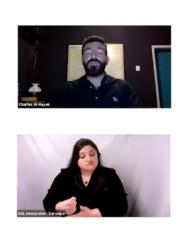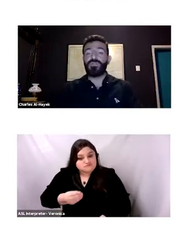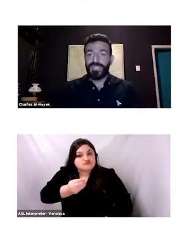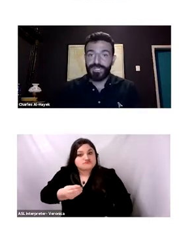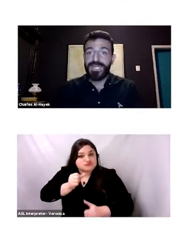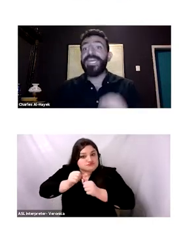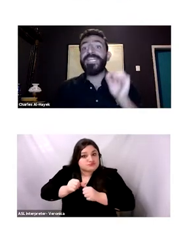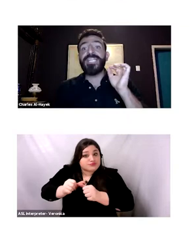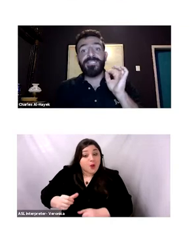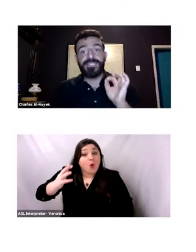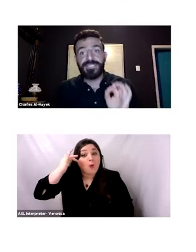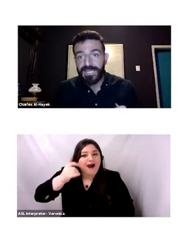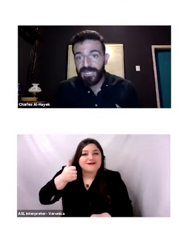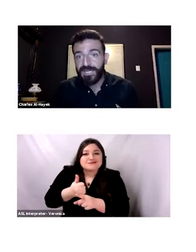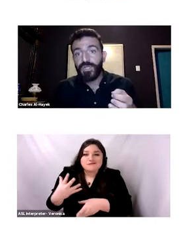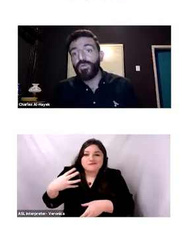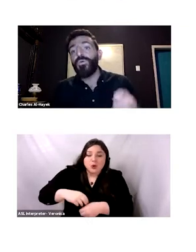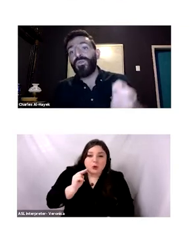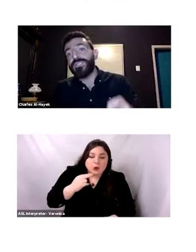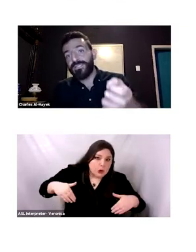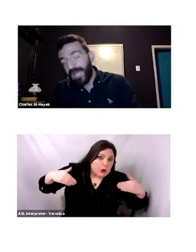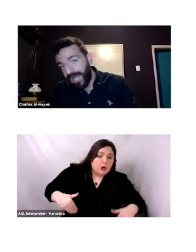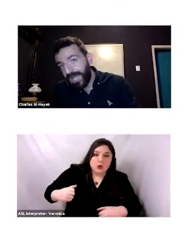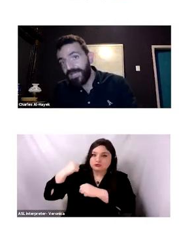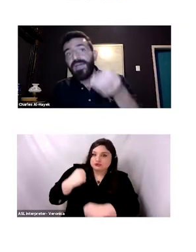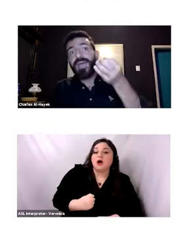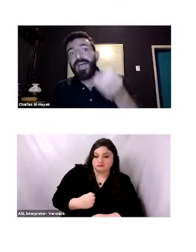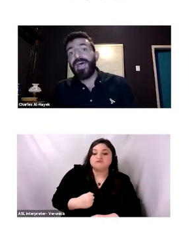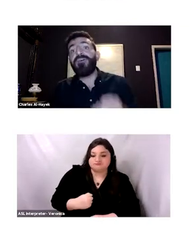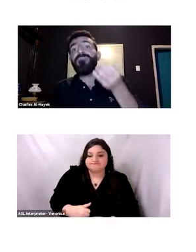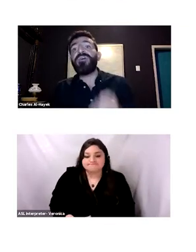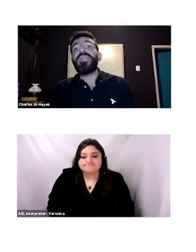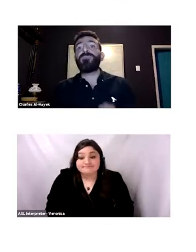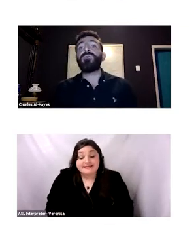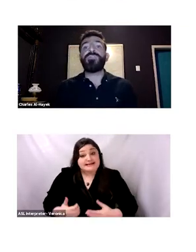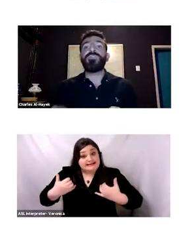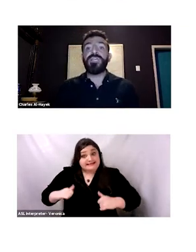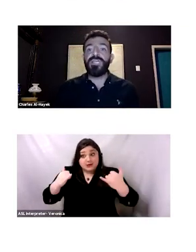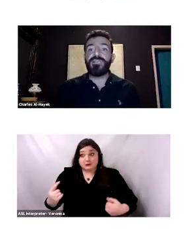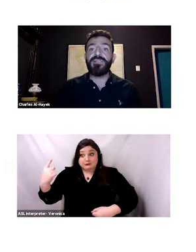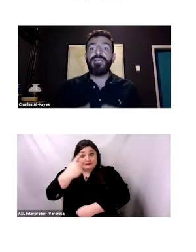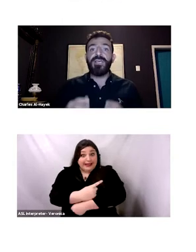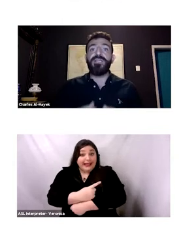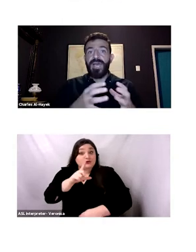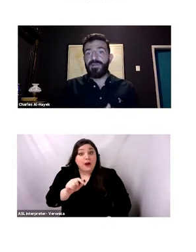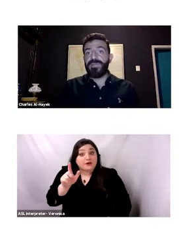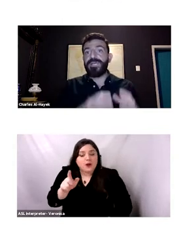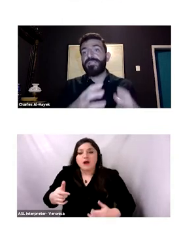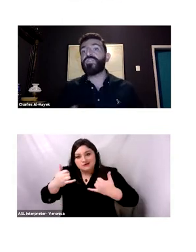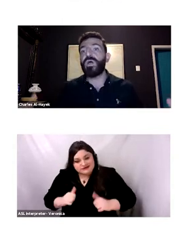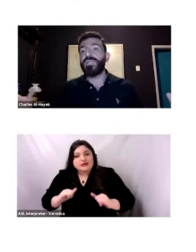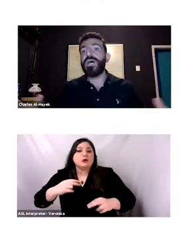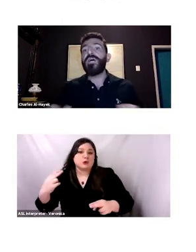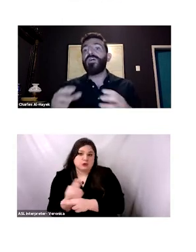nutrition. It is still, to this day, a very important ingredient in Arabic